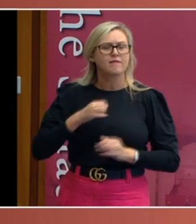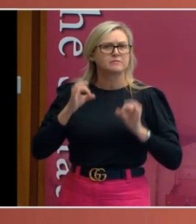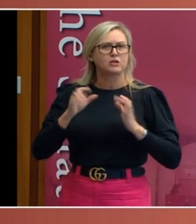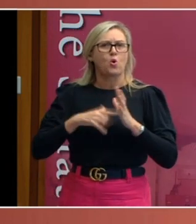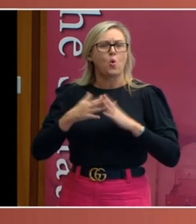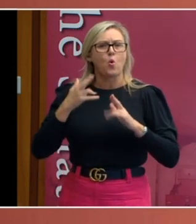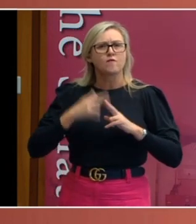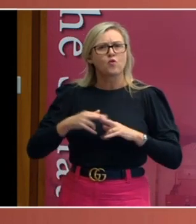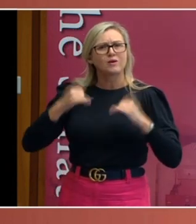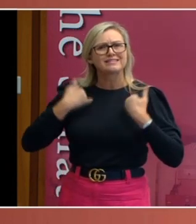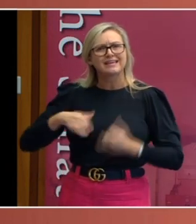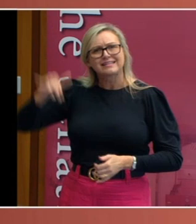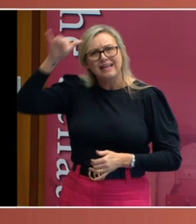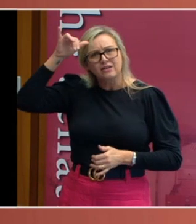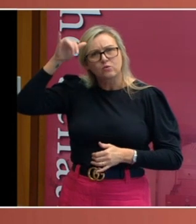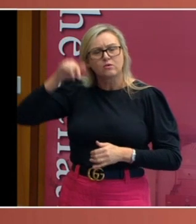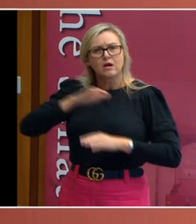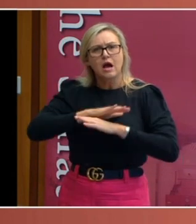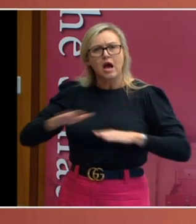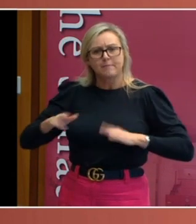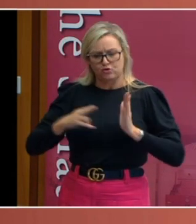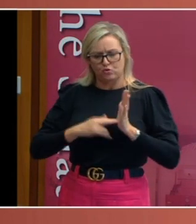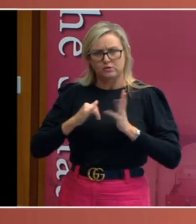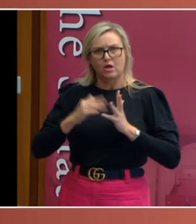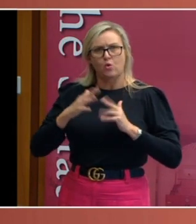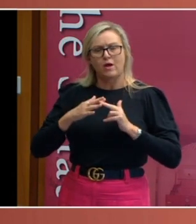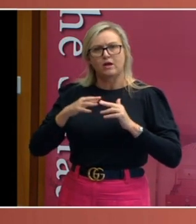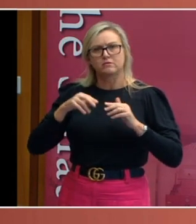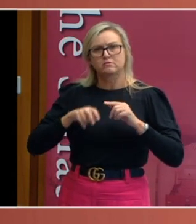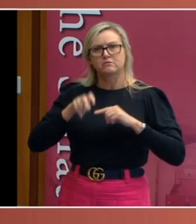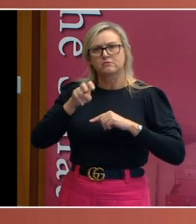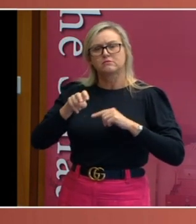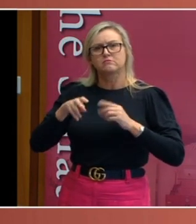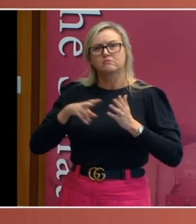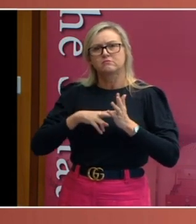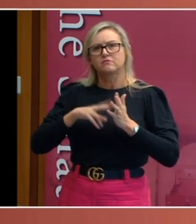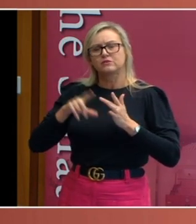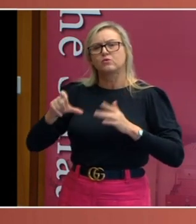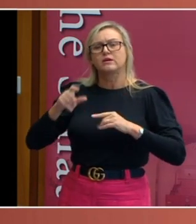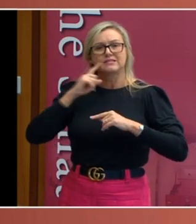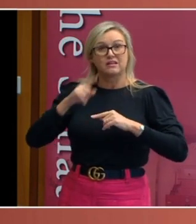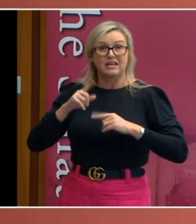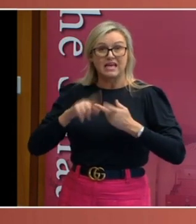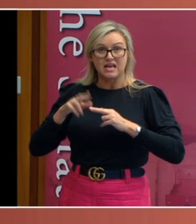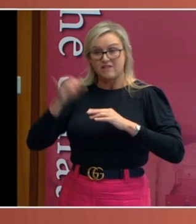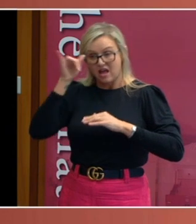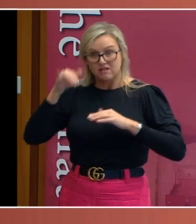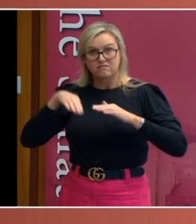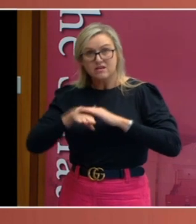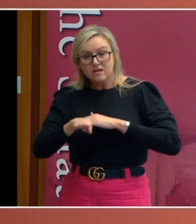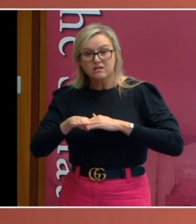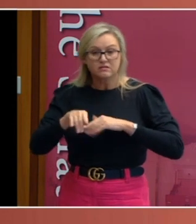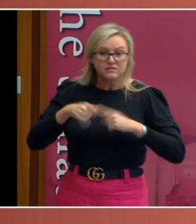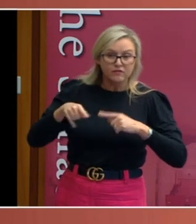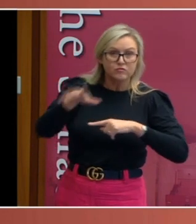crossing the border into New South Wales, and which required for some of the cattle to be killed to prevent the